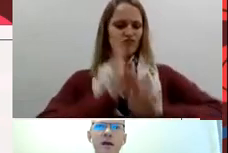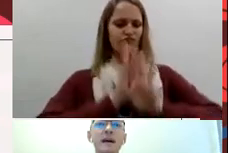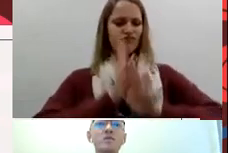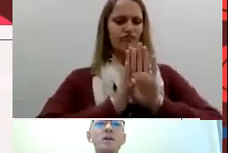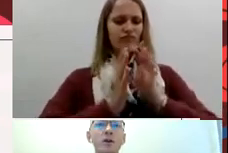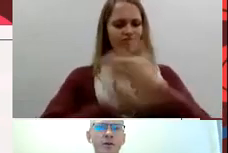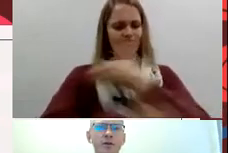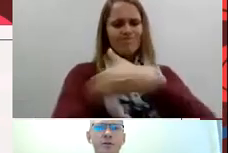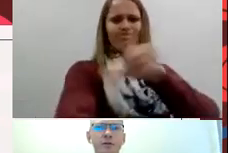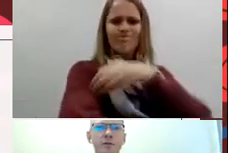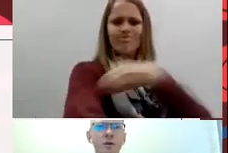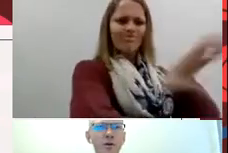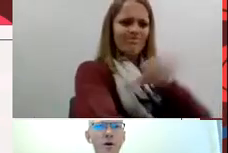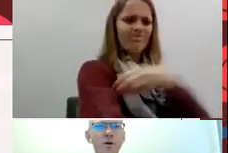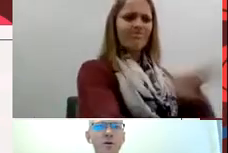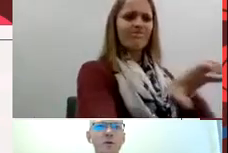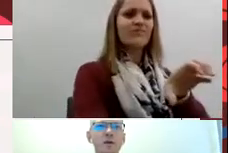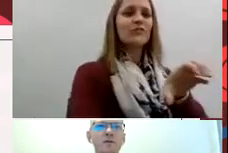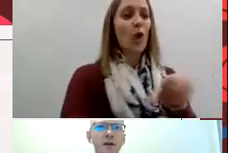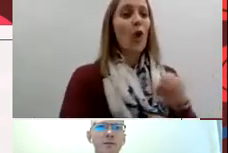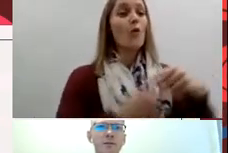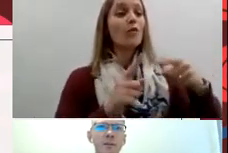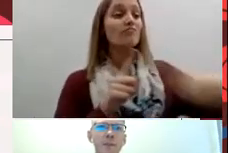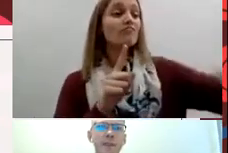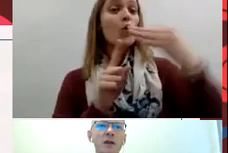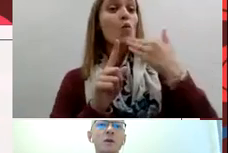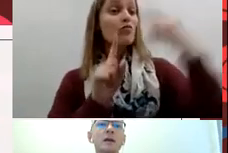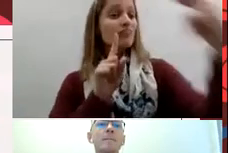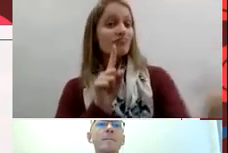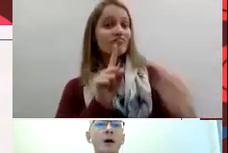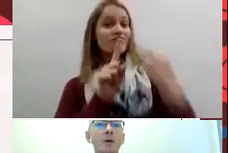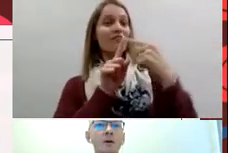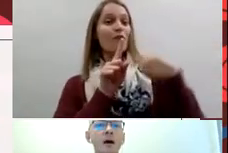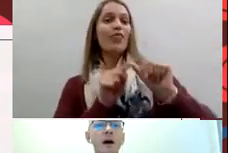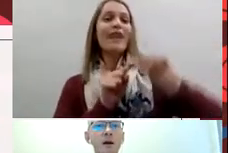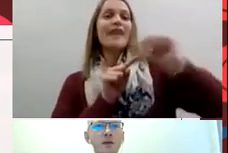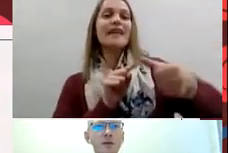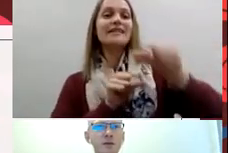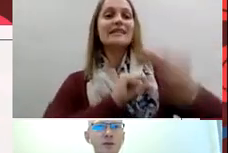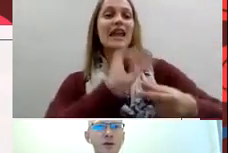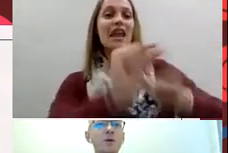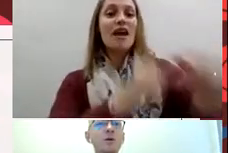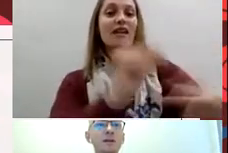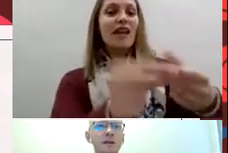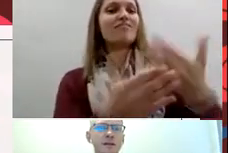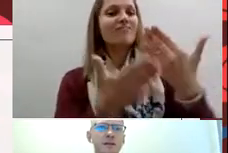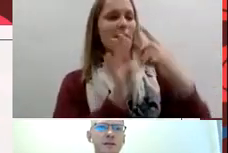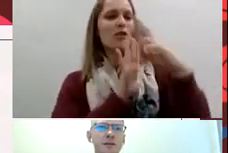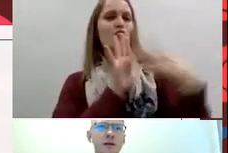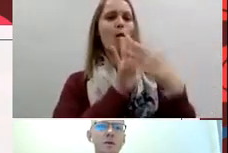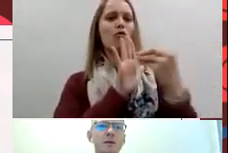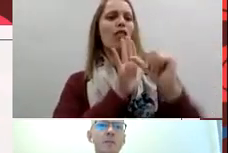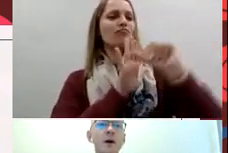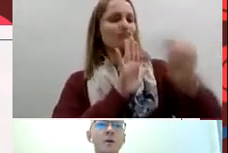as we learn we grow and we develop and we empower others who look at us